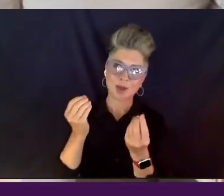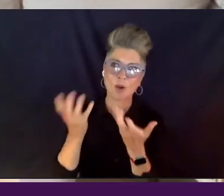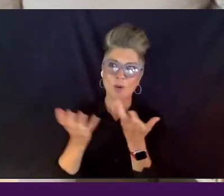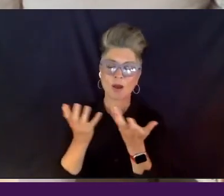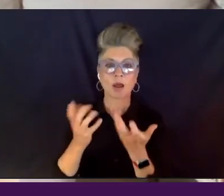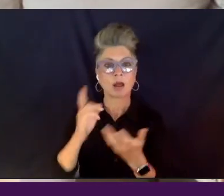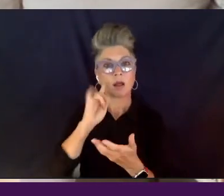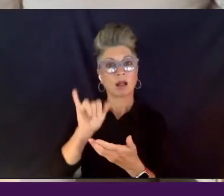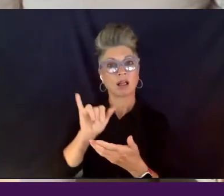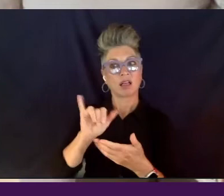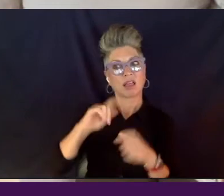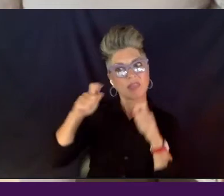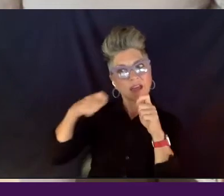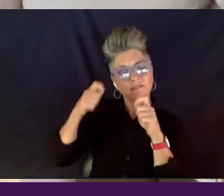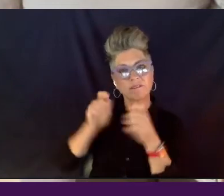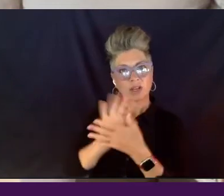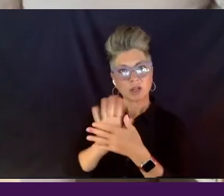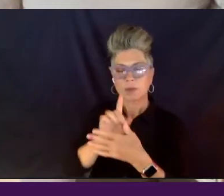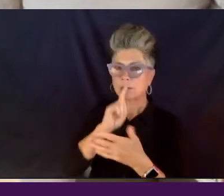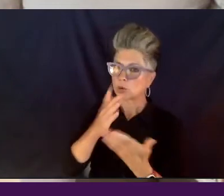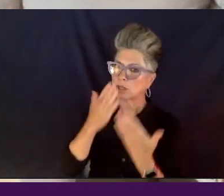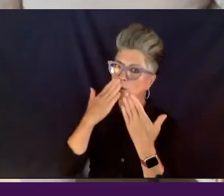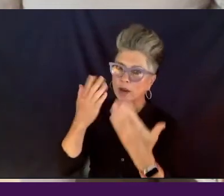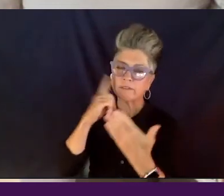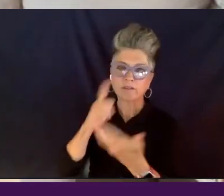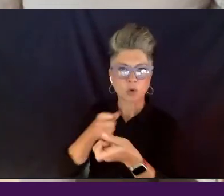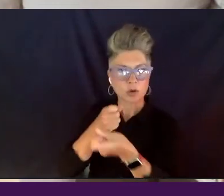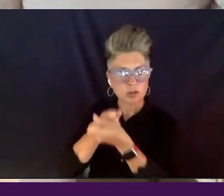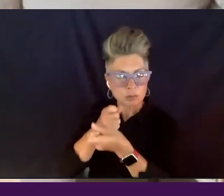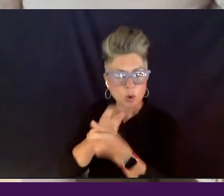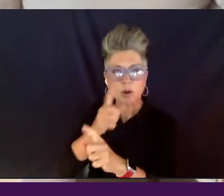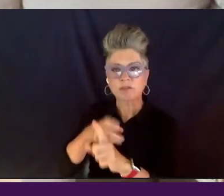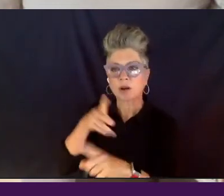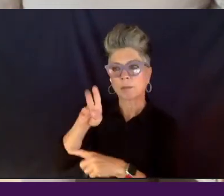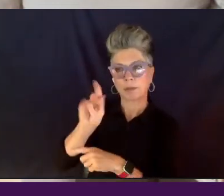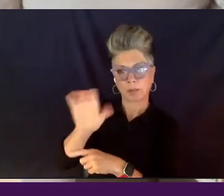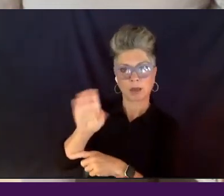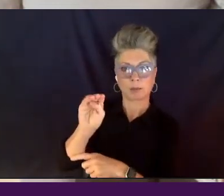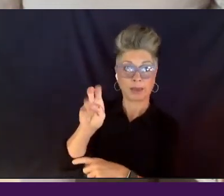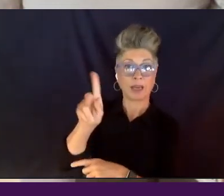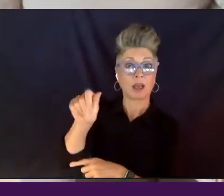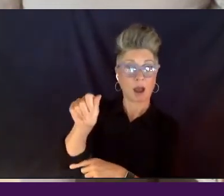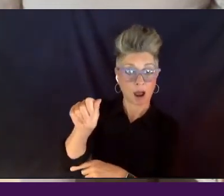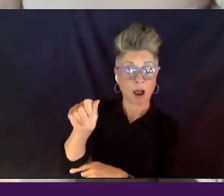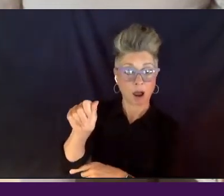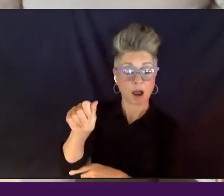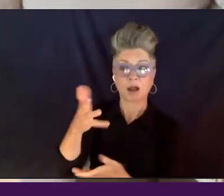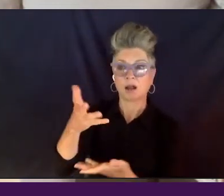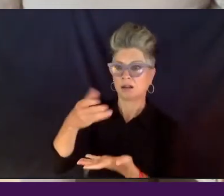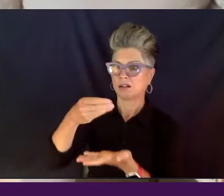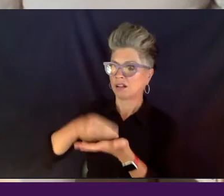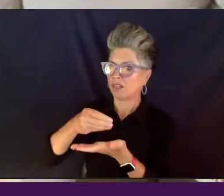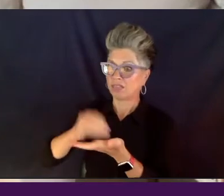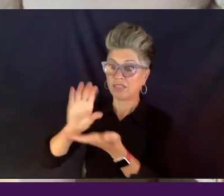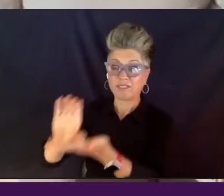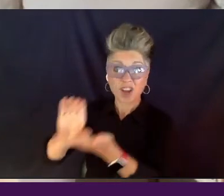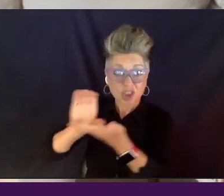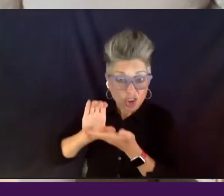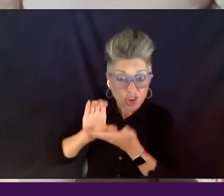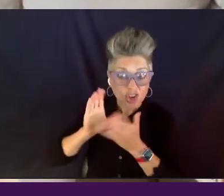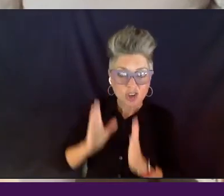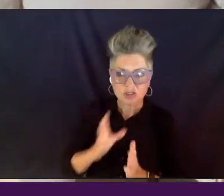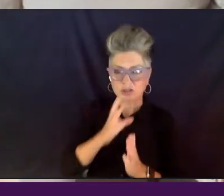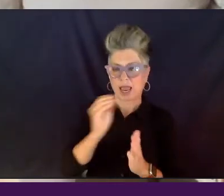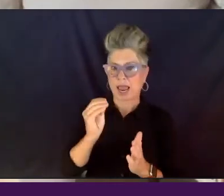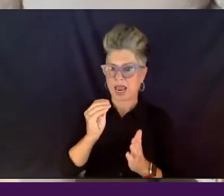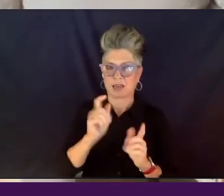really, I'm really grateful for the support I've, got from public media, um, funders and also, um, distributors